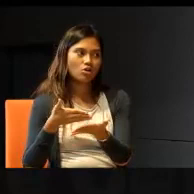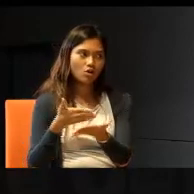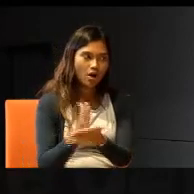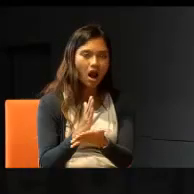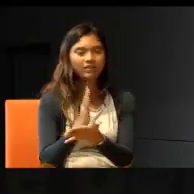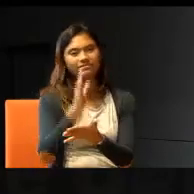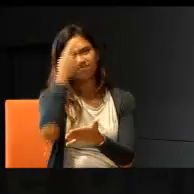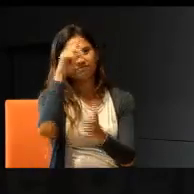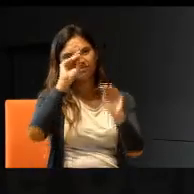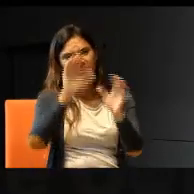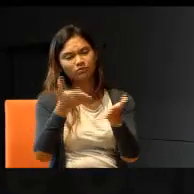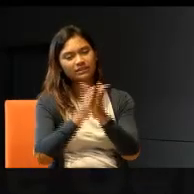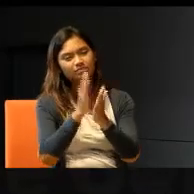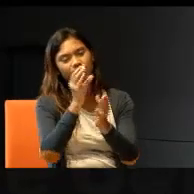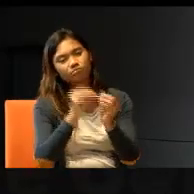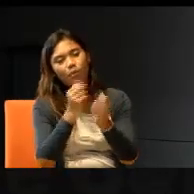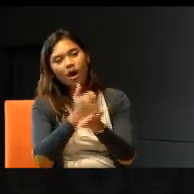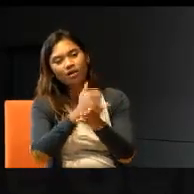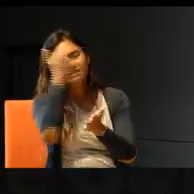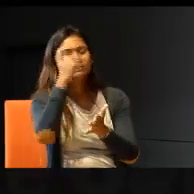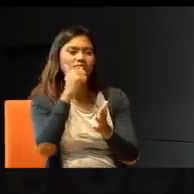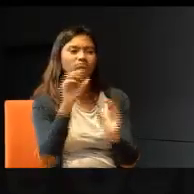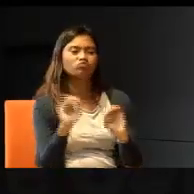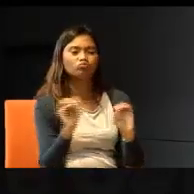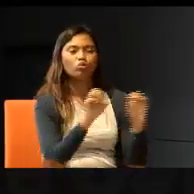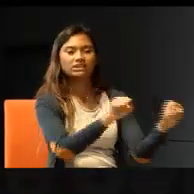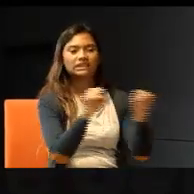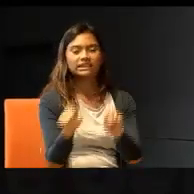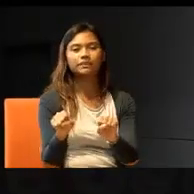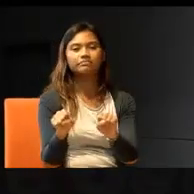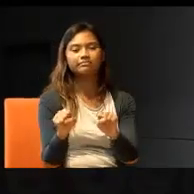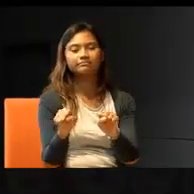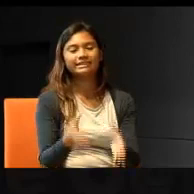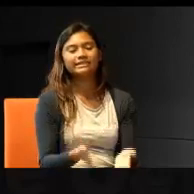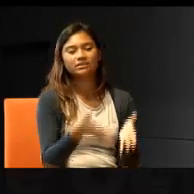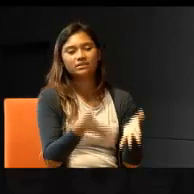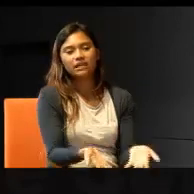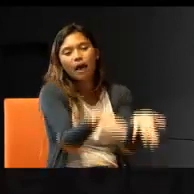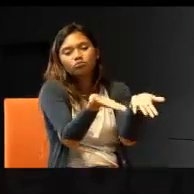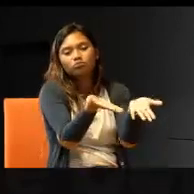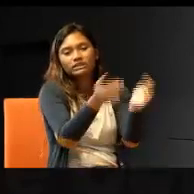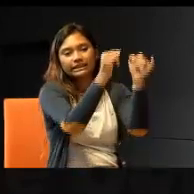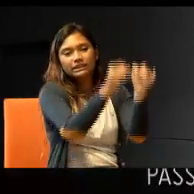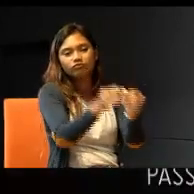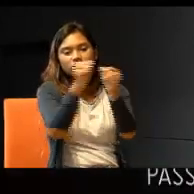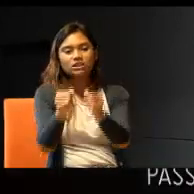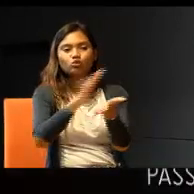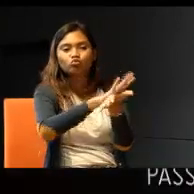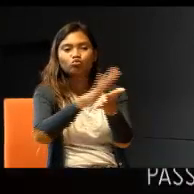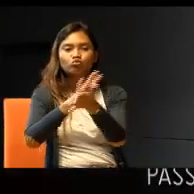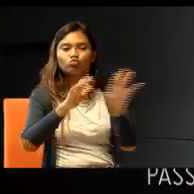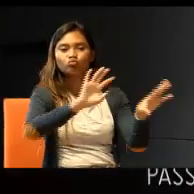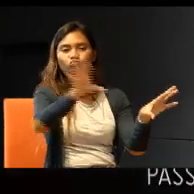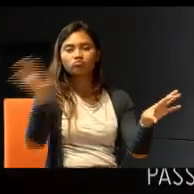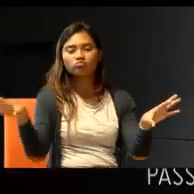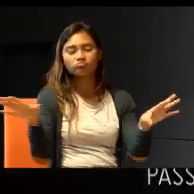to ask for more help, things like that. Yeah. Because there is no system in place. It's all up to individual school, or, individual teachers, to come